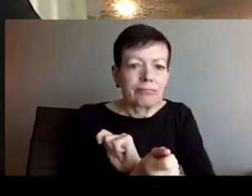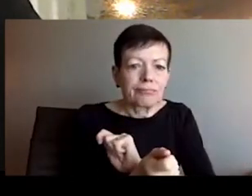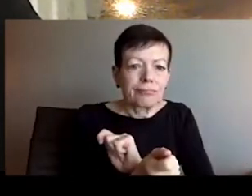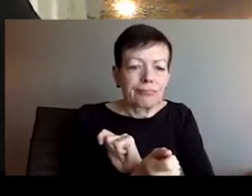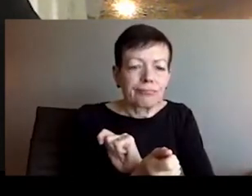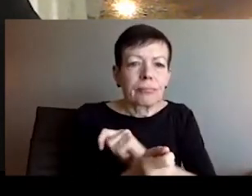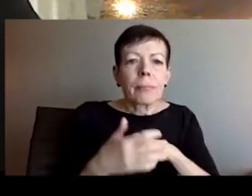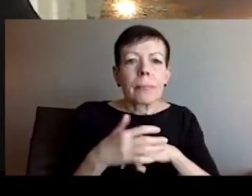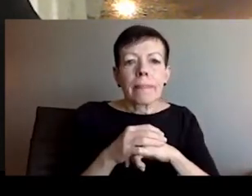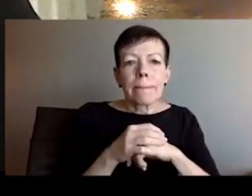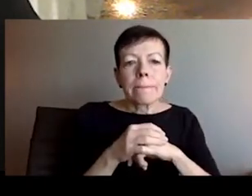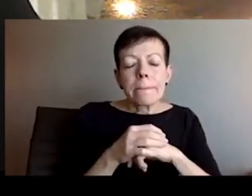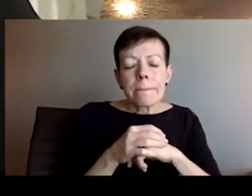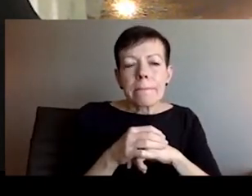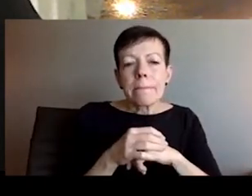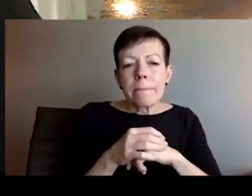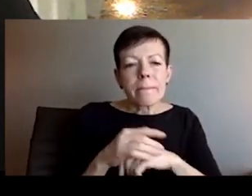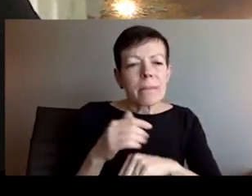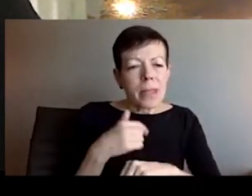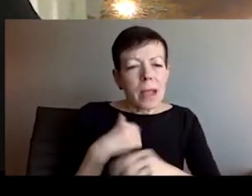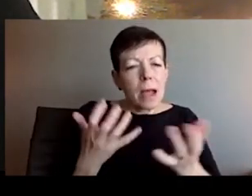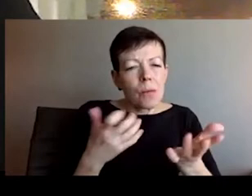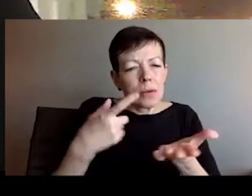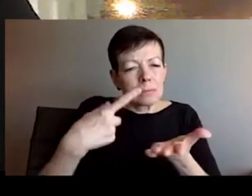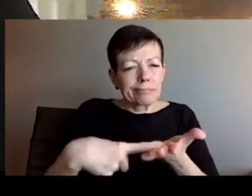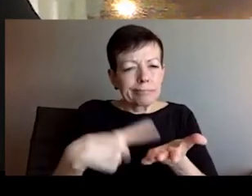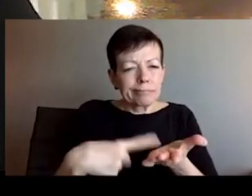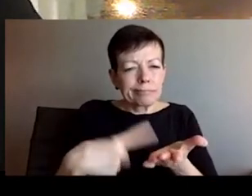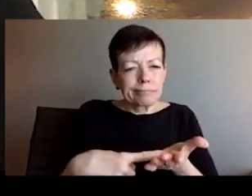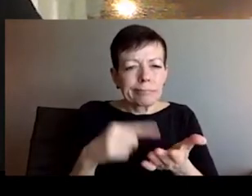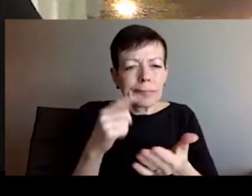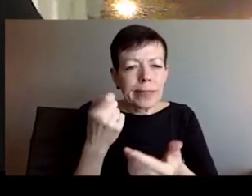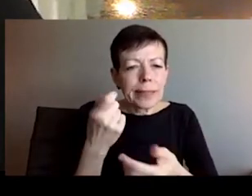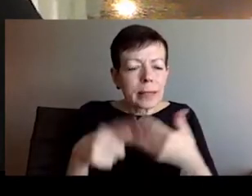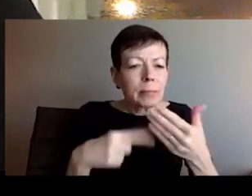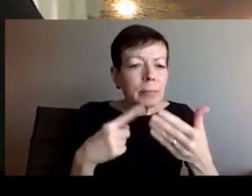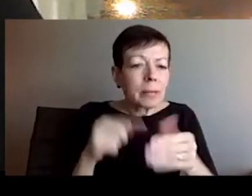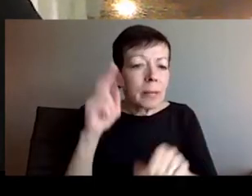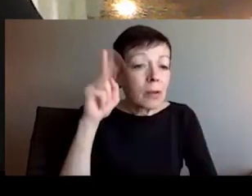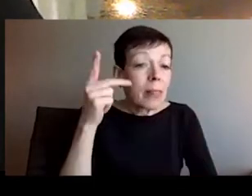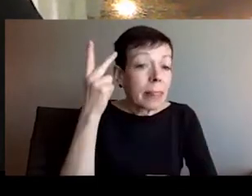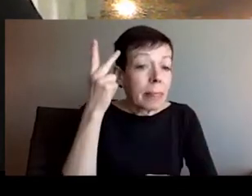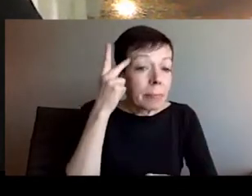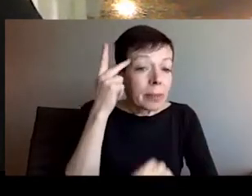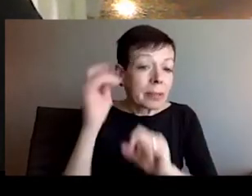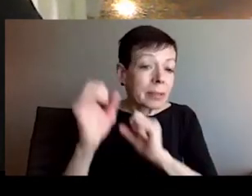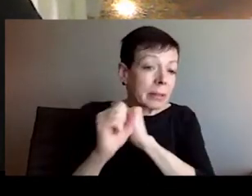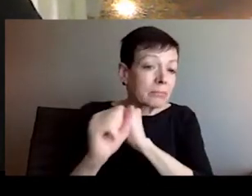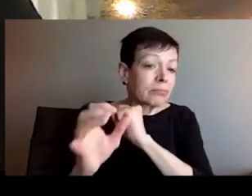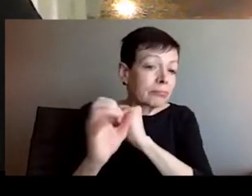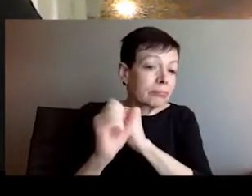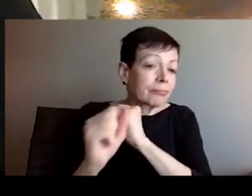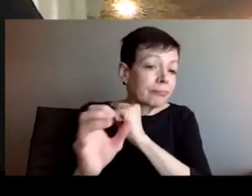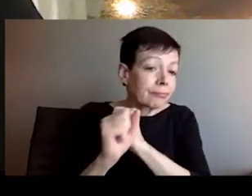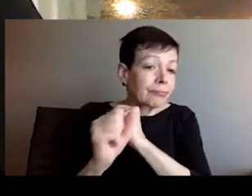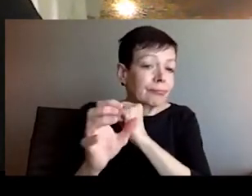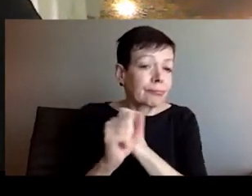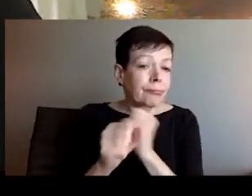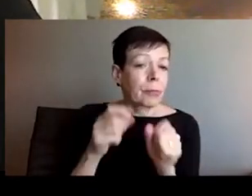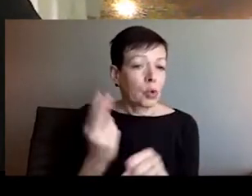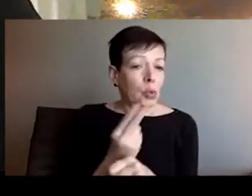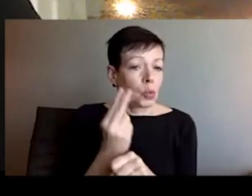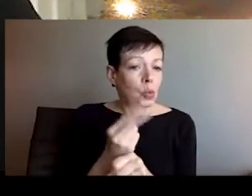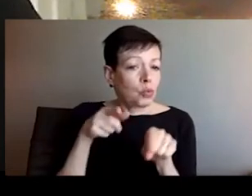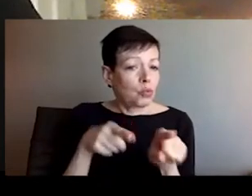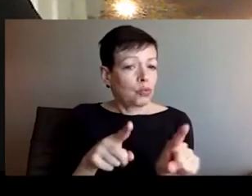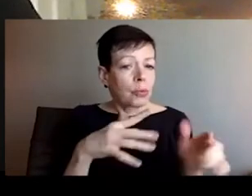So we now we're now observing a new reality and maybe a new